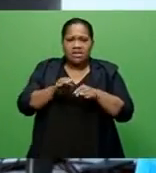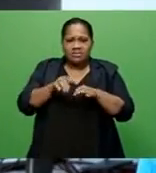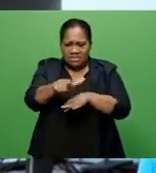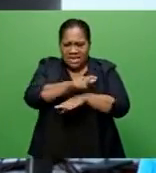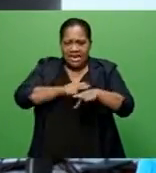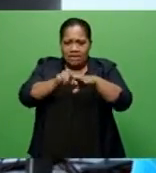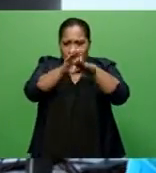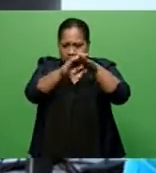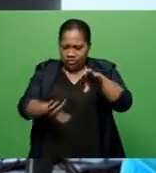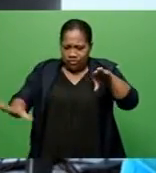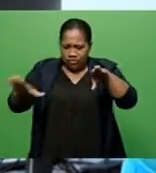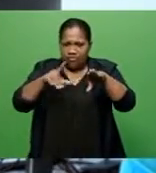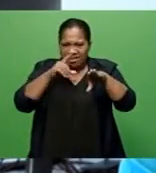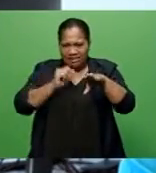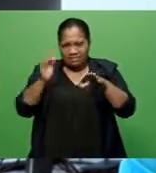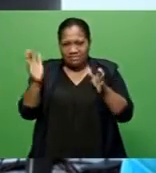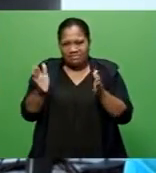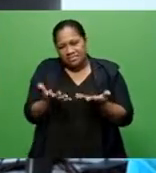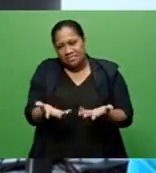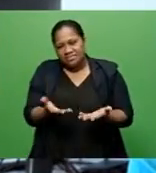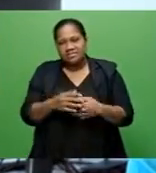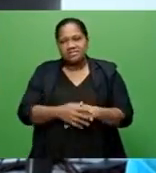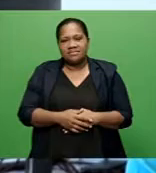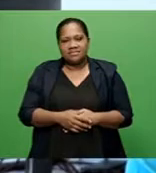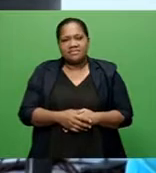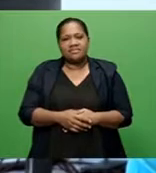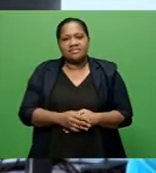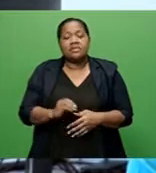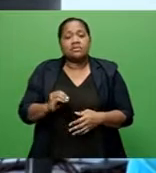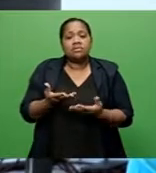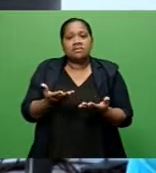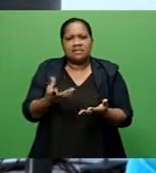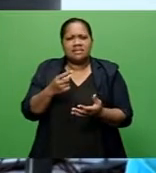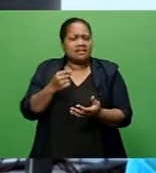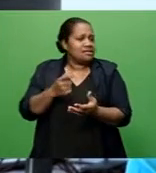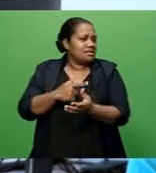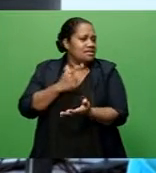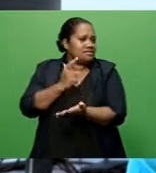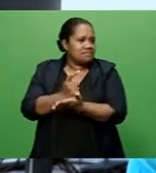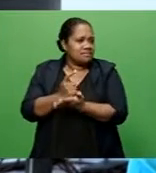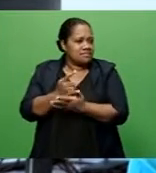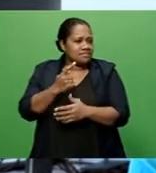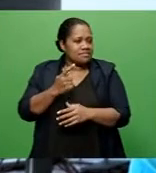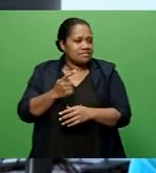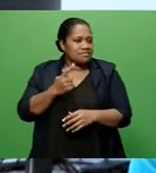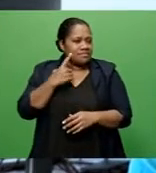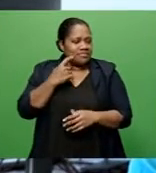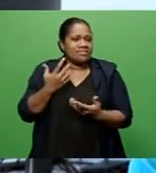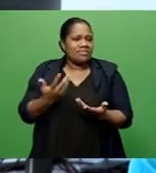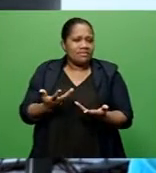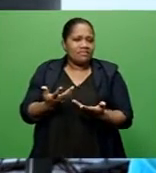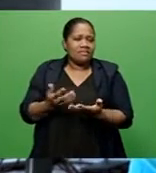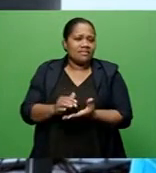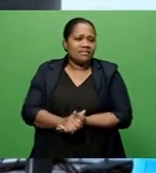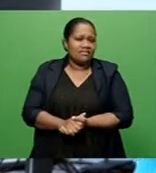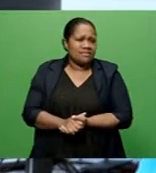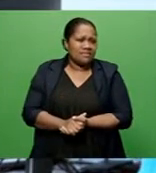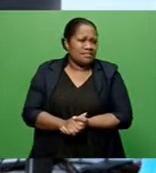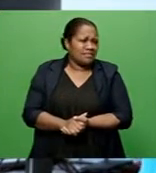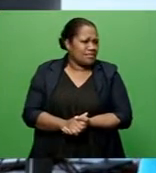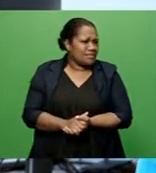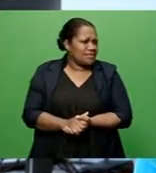places the roads are good now because we built a road there. There was a lot of water in there, saturation, and the thing goes down. So,